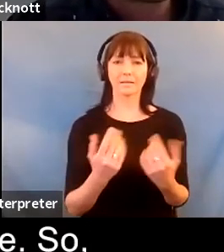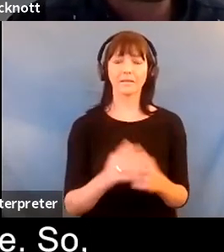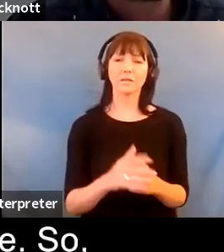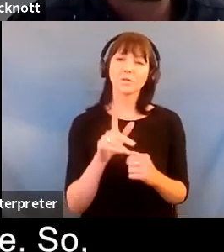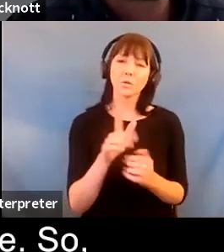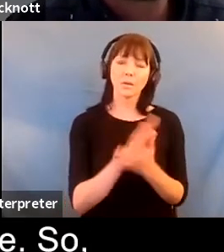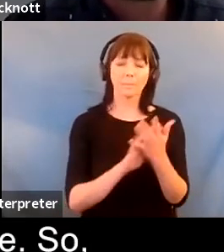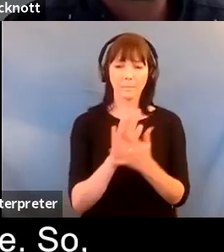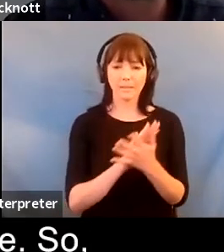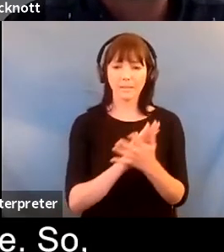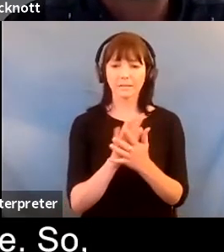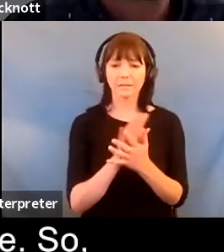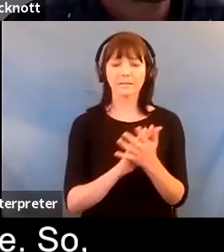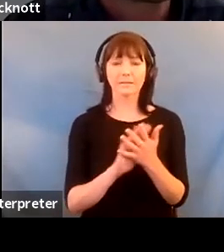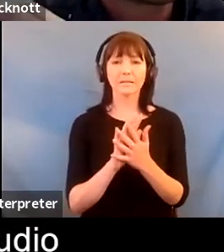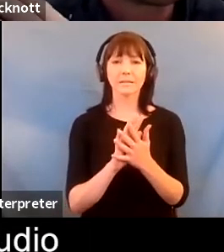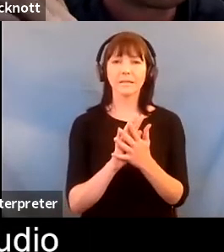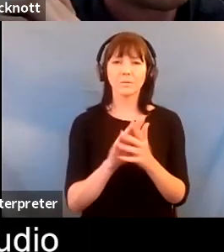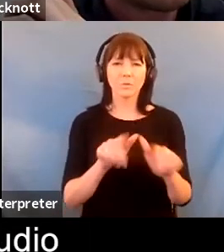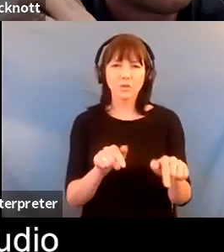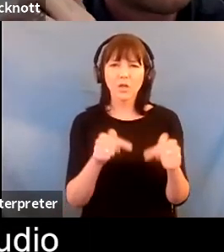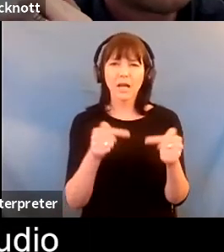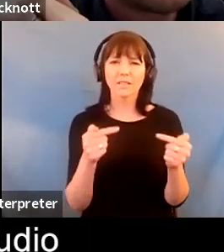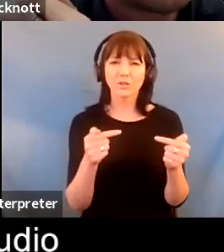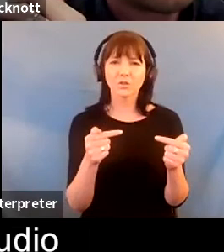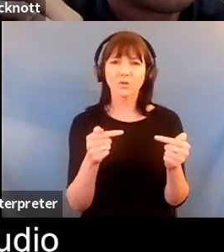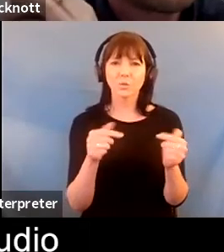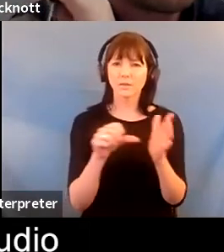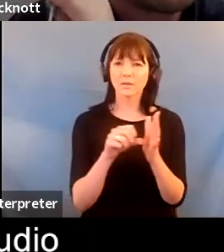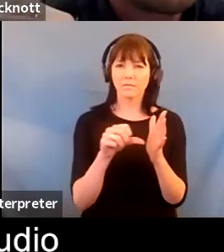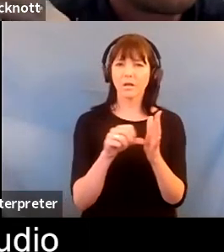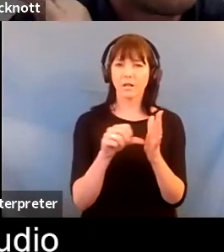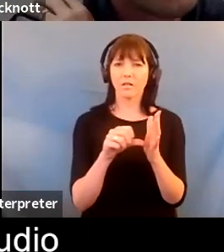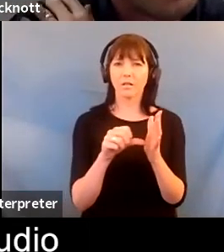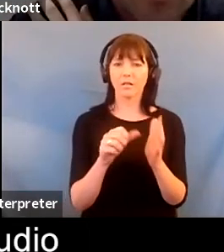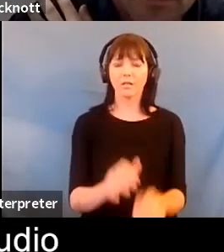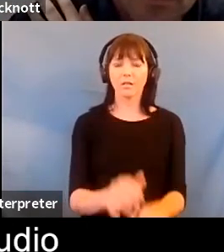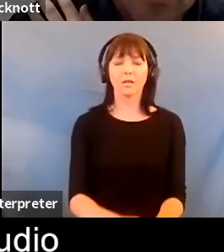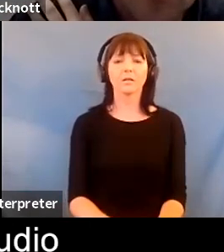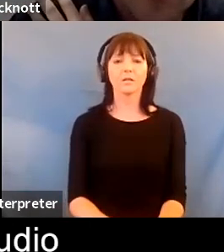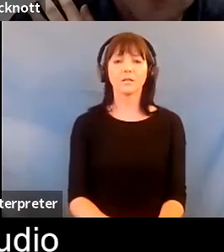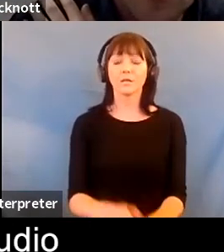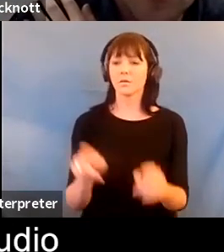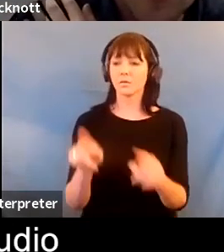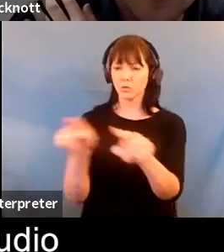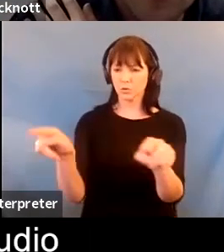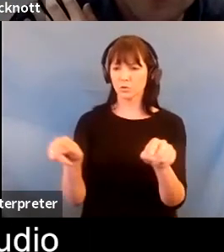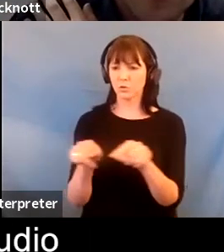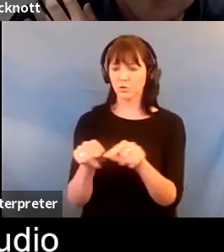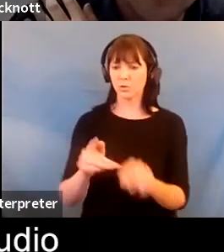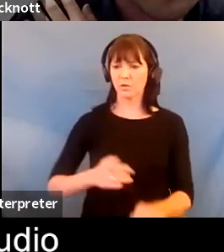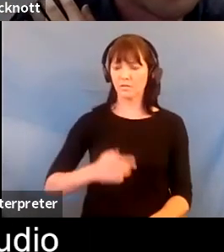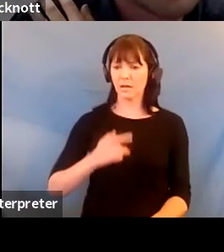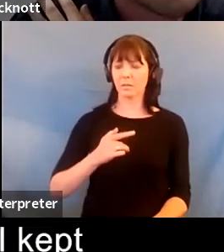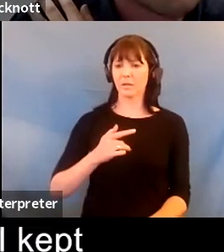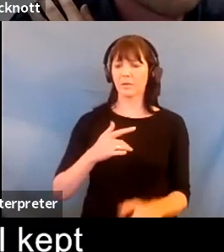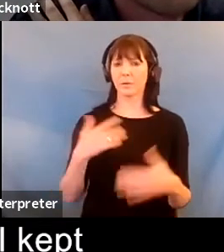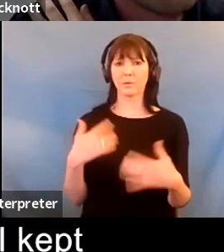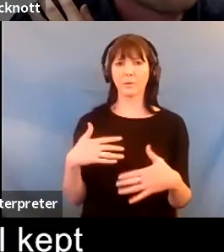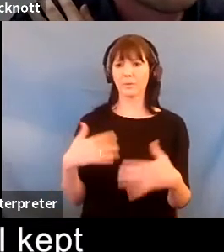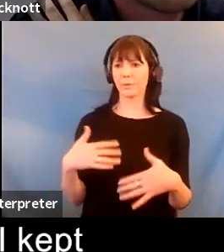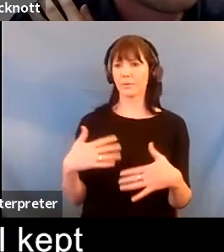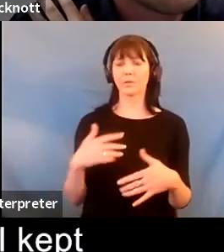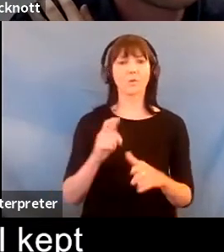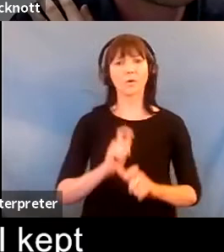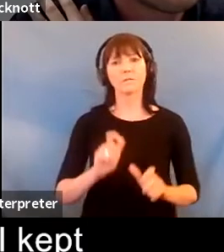very kind of unique challenge this this period in a way the studio felt quite a daunting place rather than a comforting